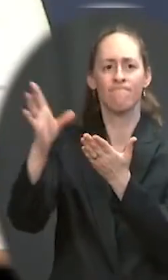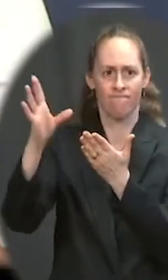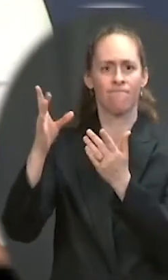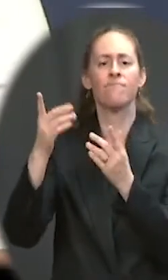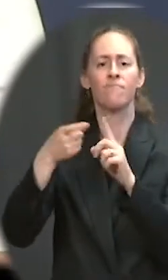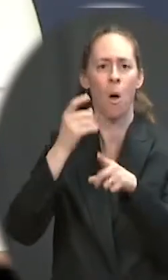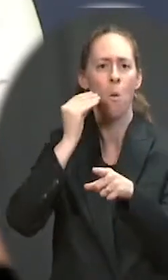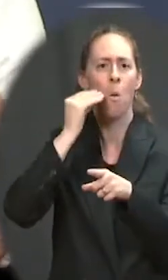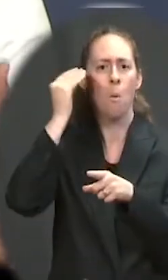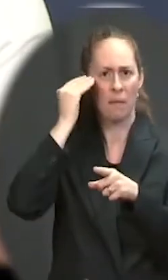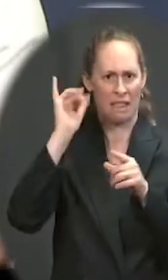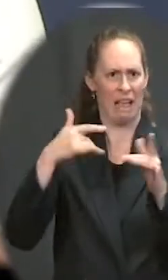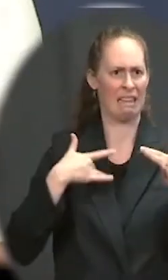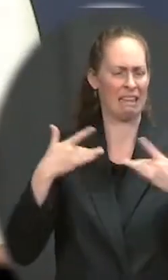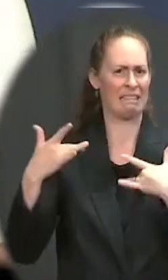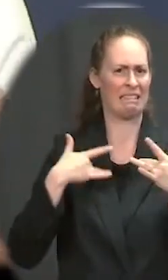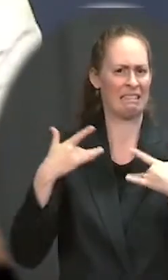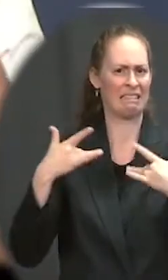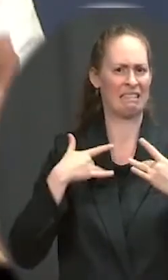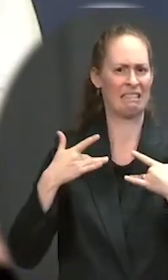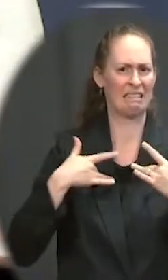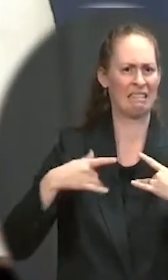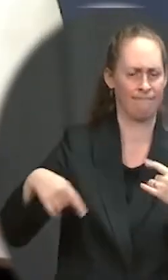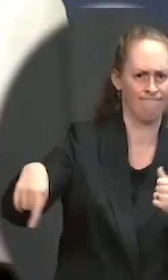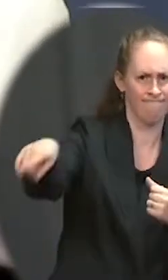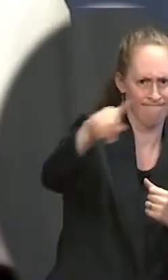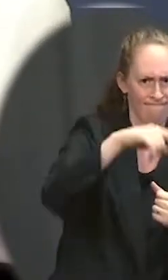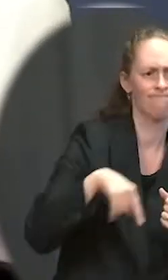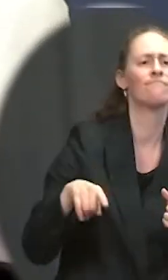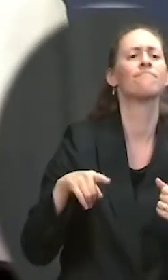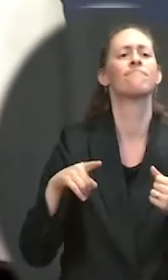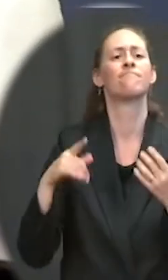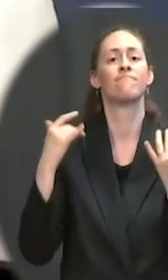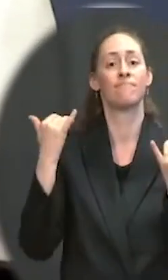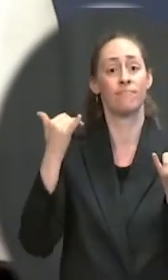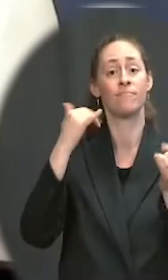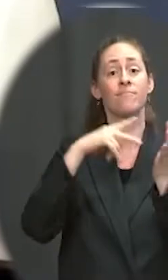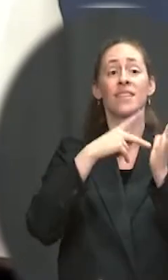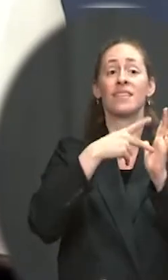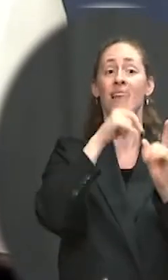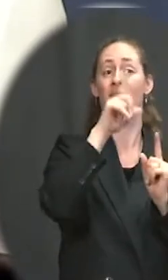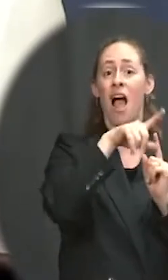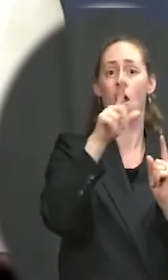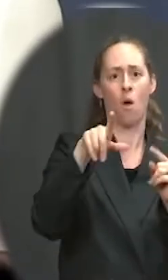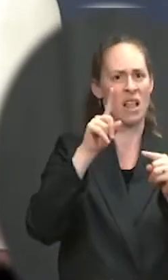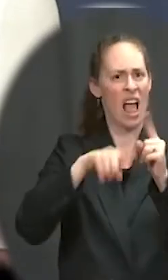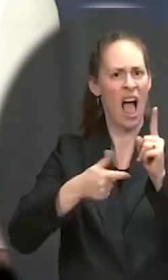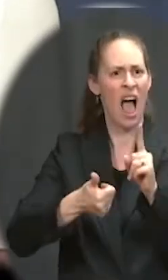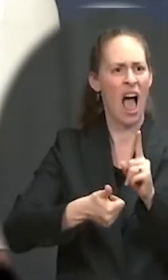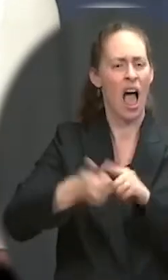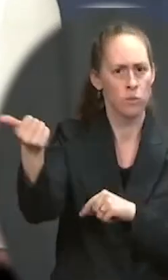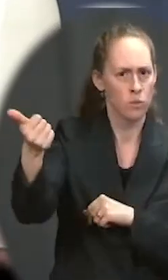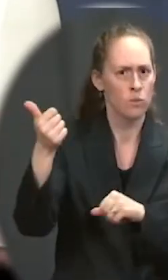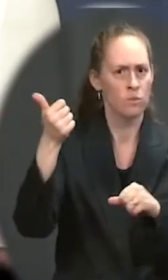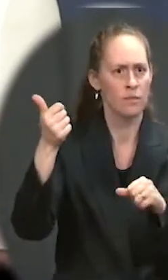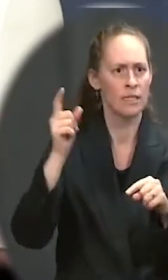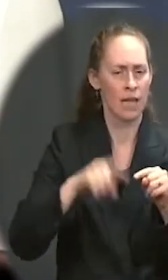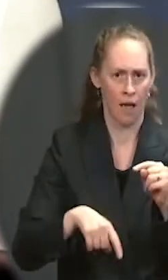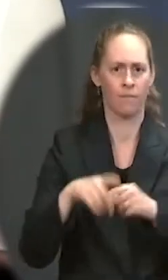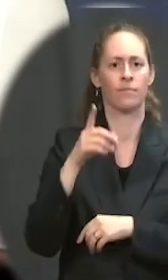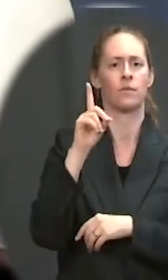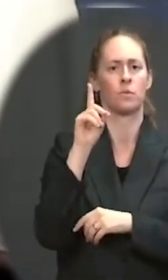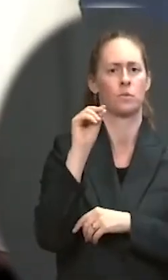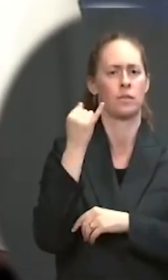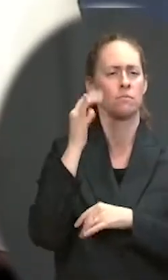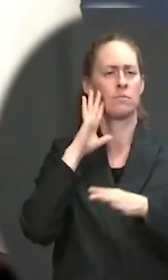would expect that a response and any, of course, decision about additional action would come from DOJ. And you may hear more from them today. Go ahead,